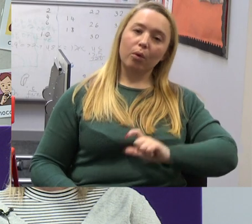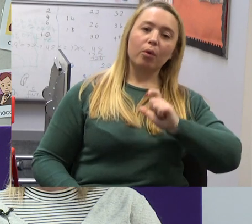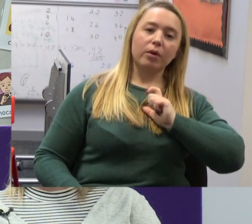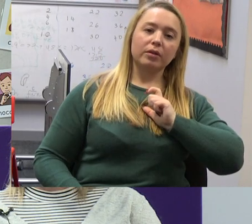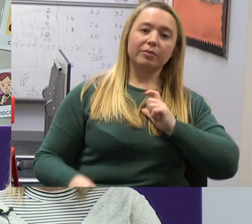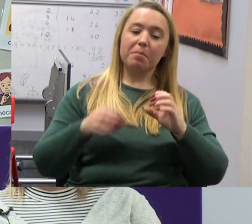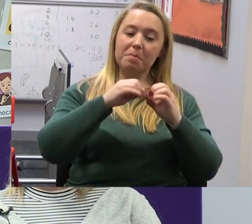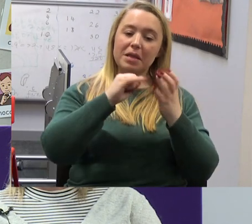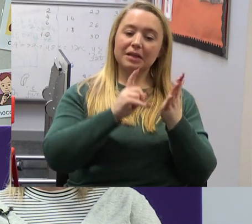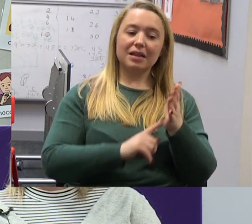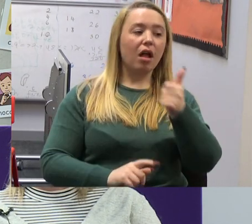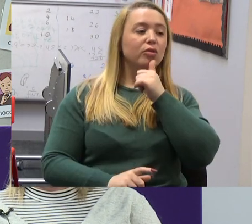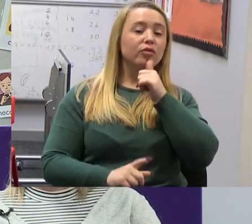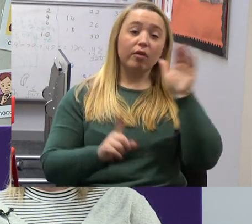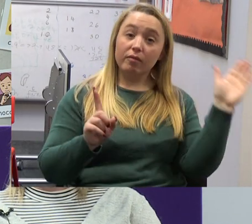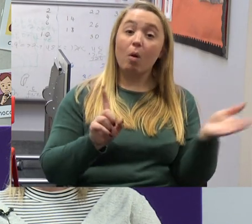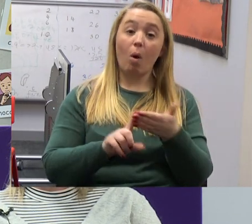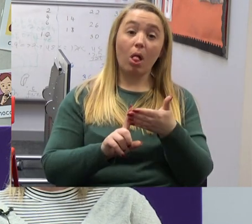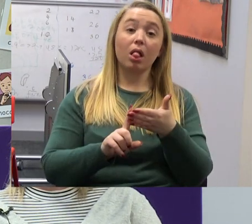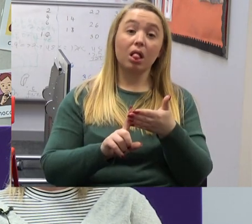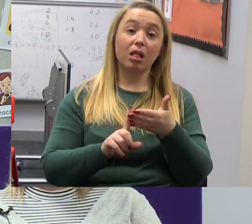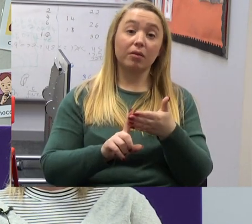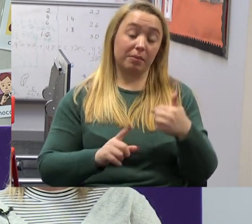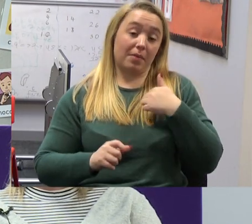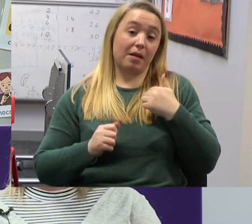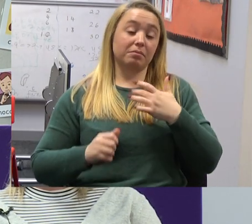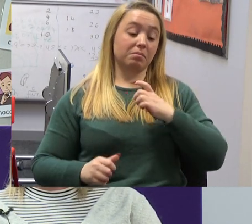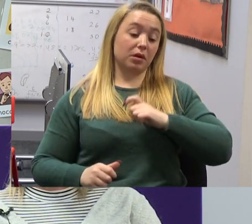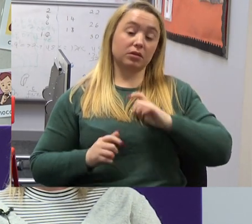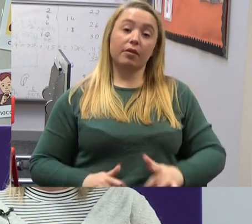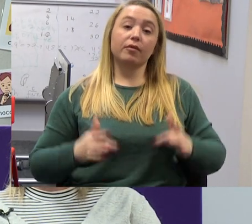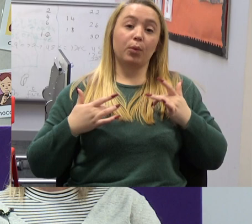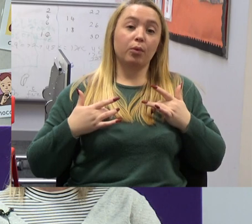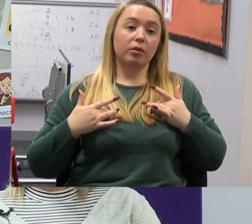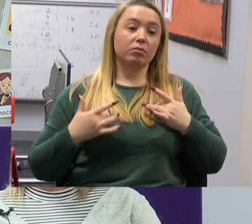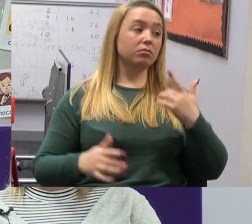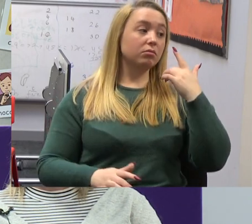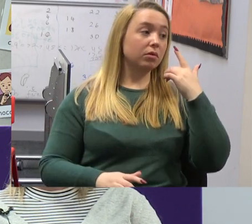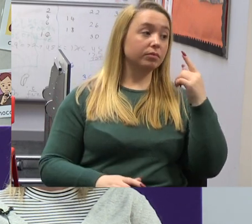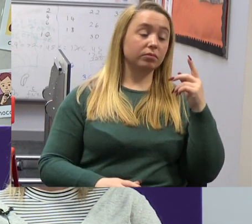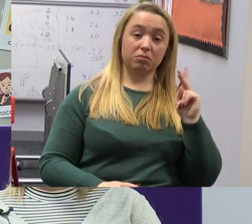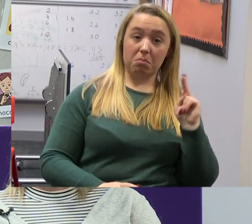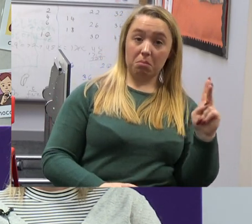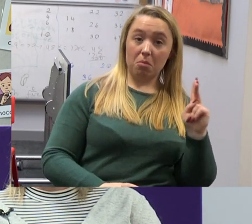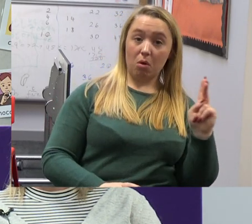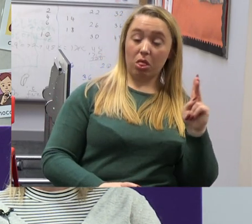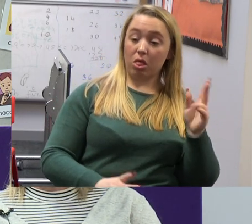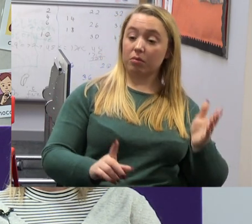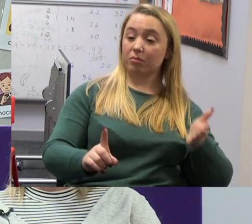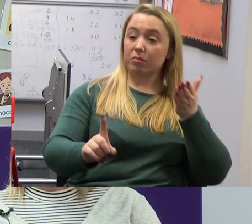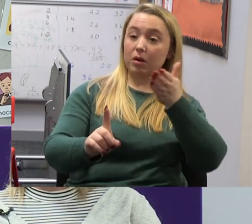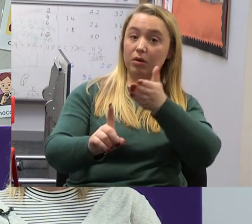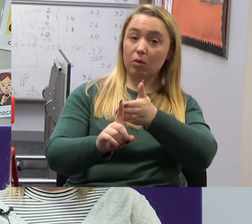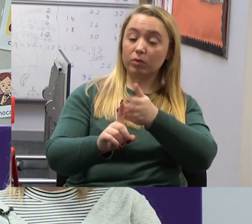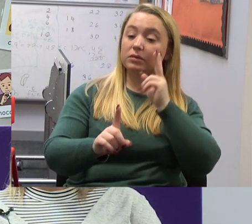BSL is there for everybody, personally. yeah, it's, you can go out, have, we've been on the